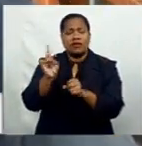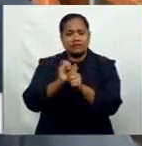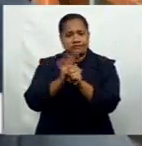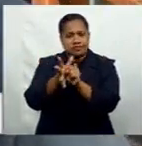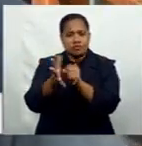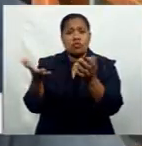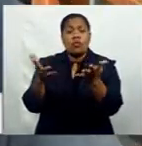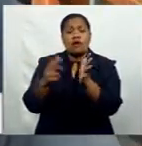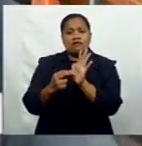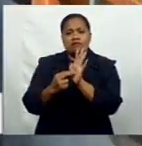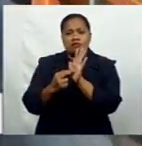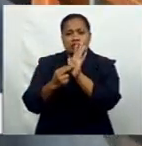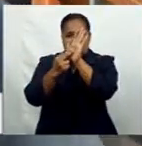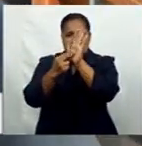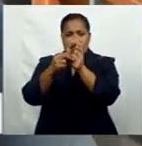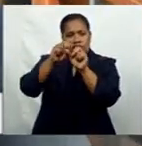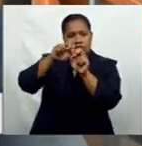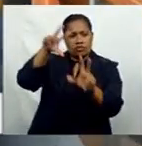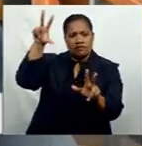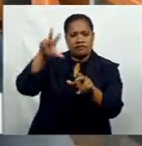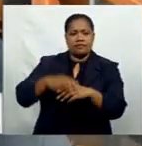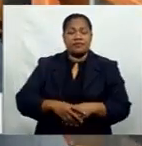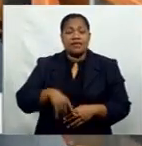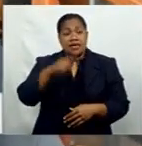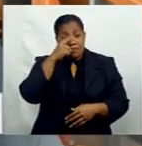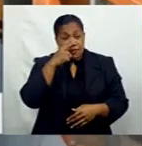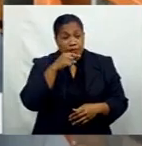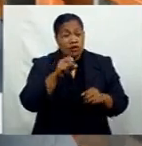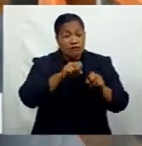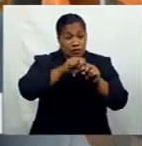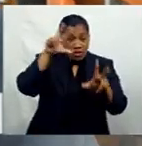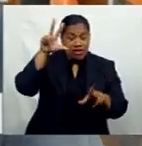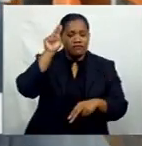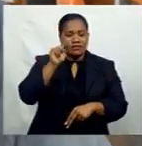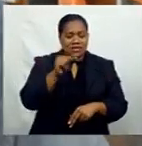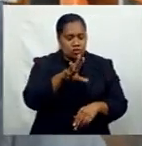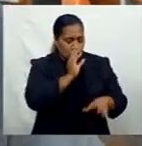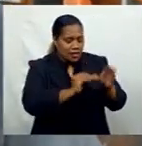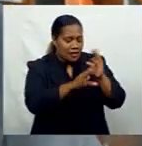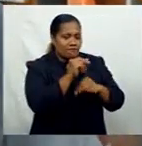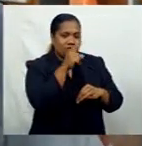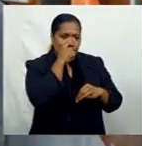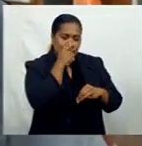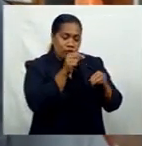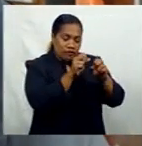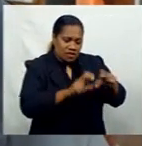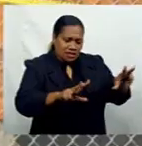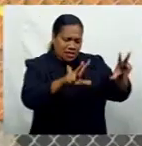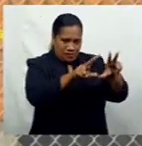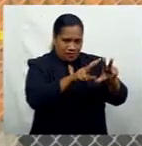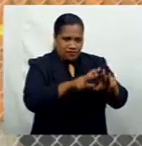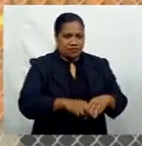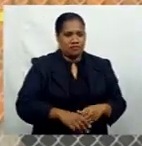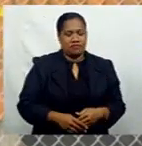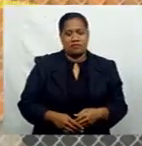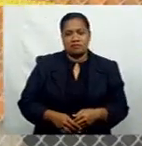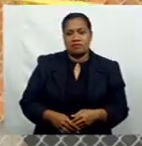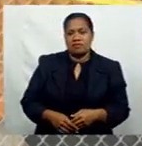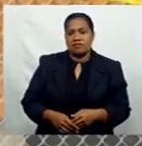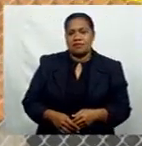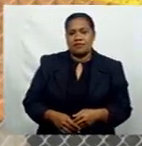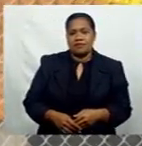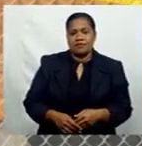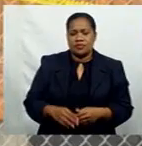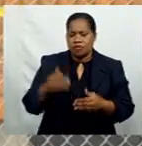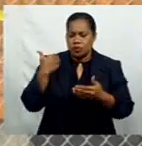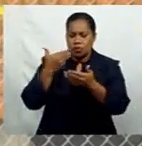People of Bwanoilebu need to learn from the people of Bwanoilebu. We need to take that as our measuring stick. Over a week since the